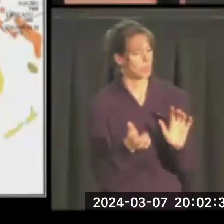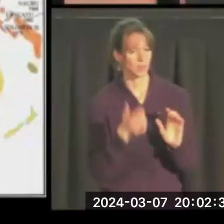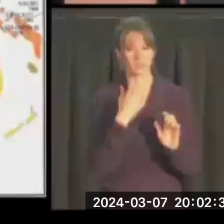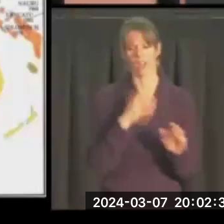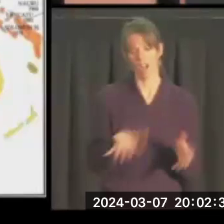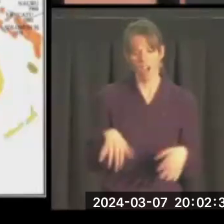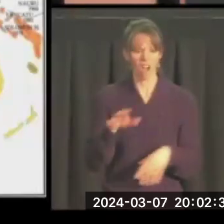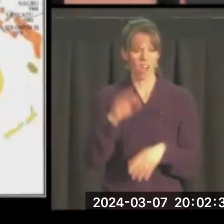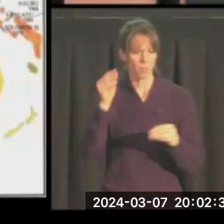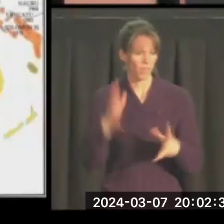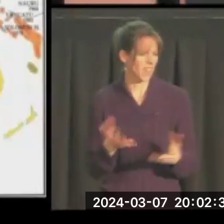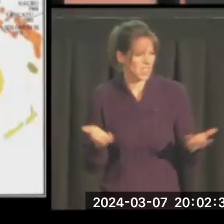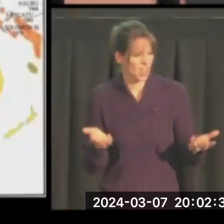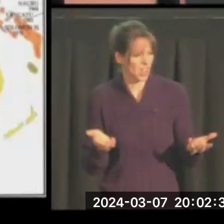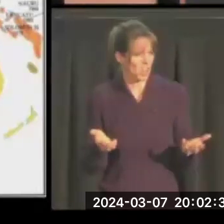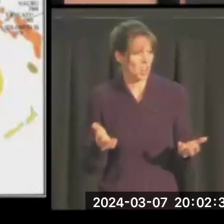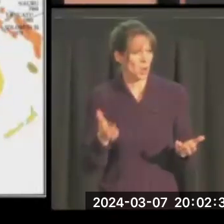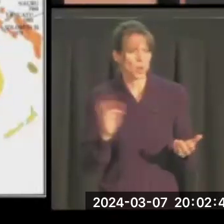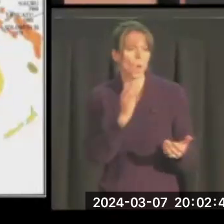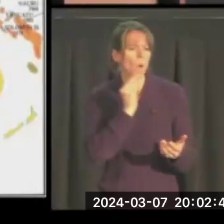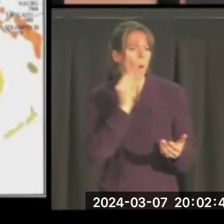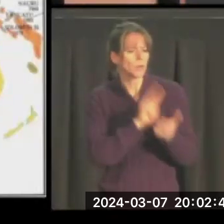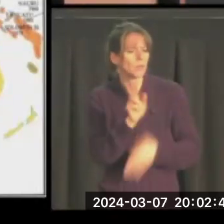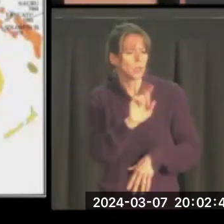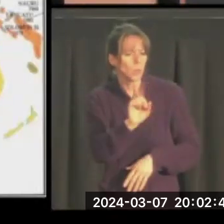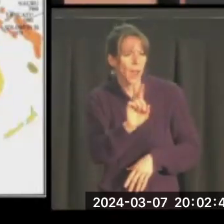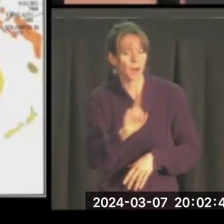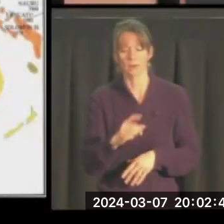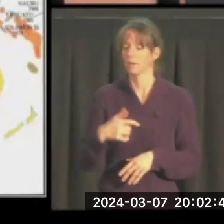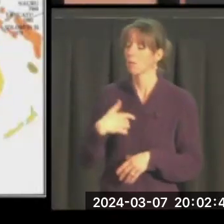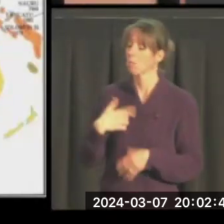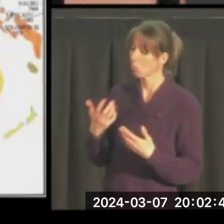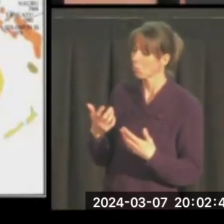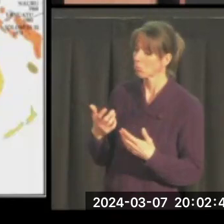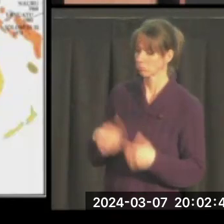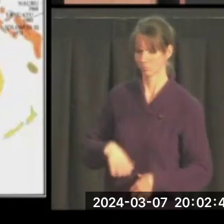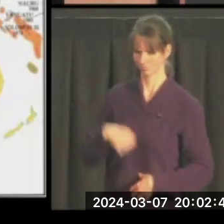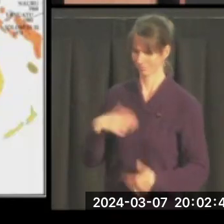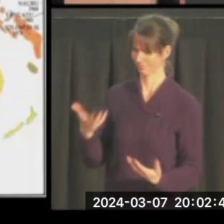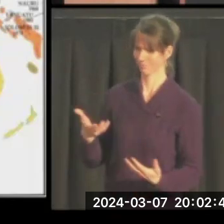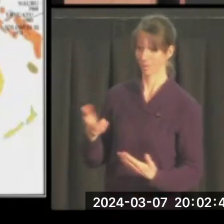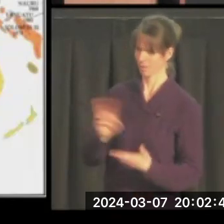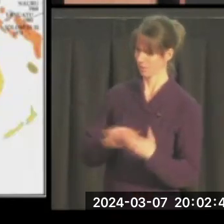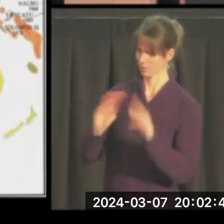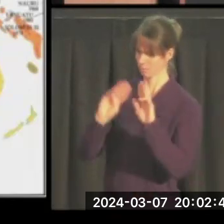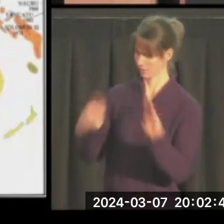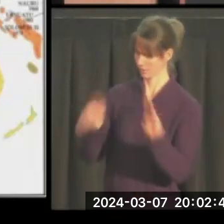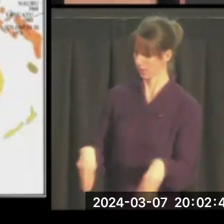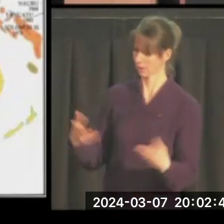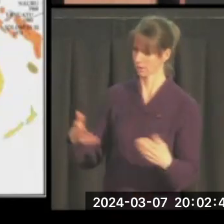casually, well, Professor Warren, where's your home university? And I said, proudly, University of Montana. Montana.